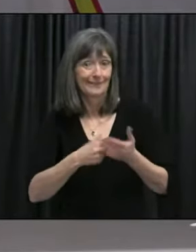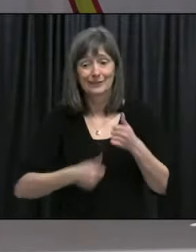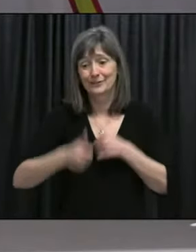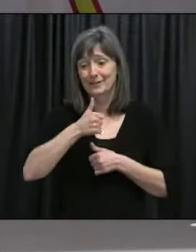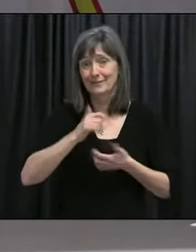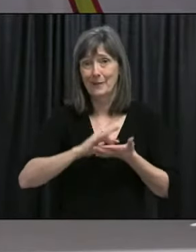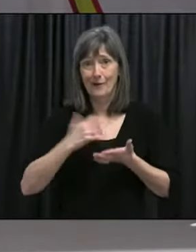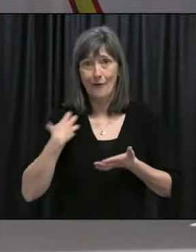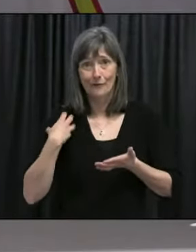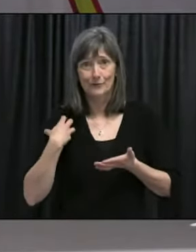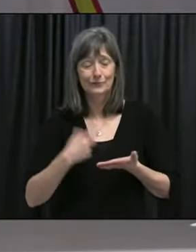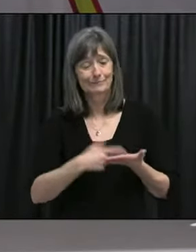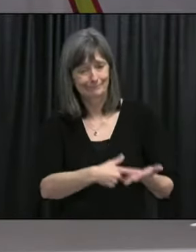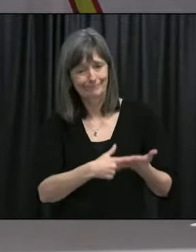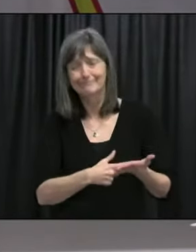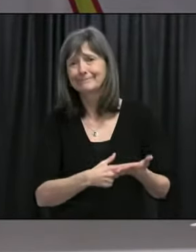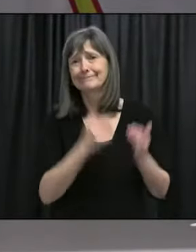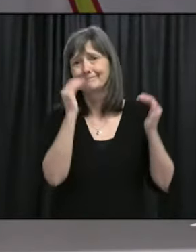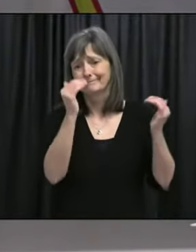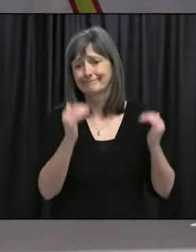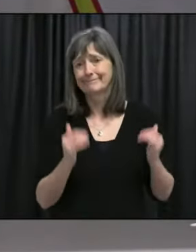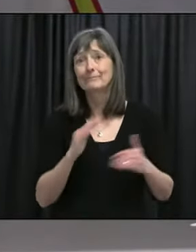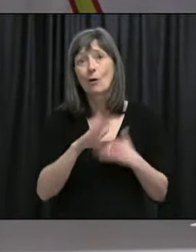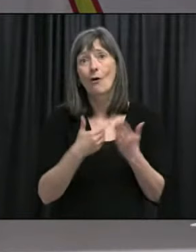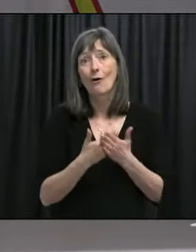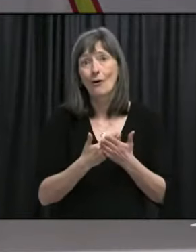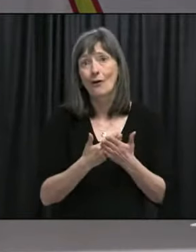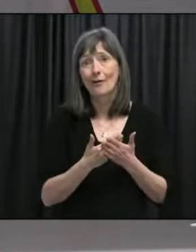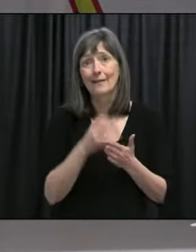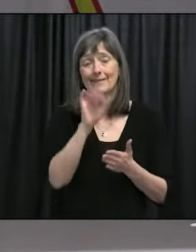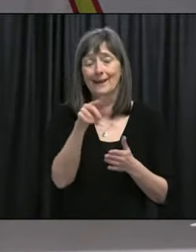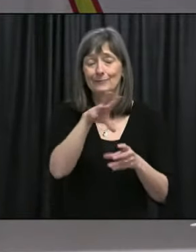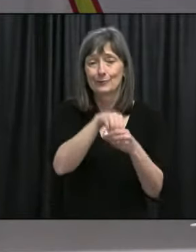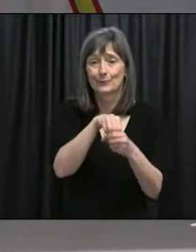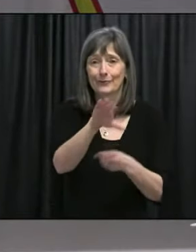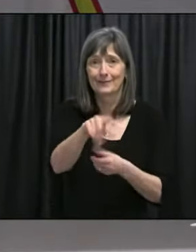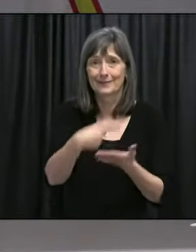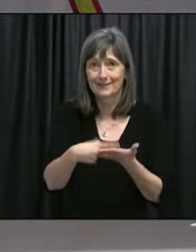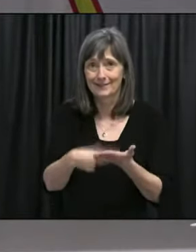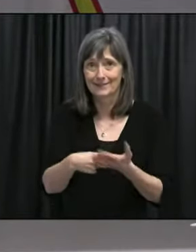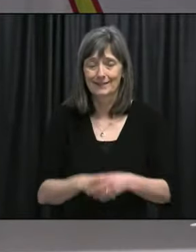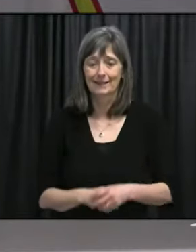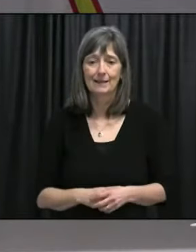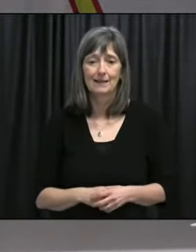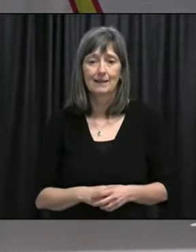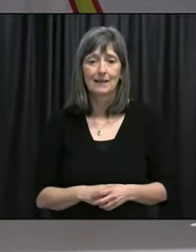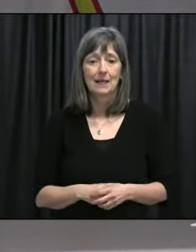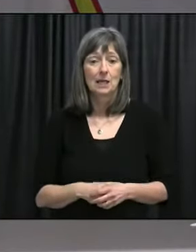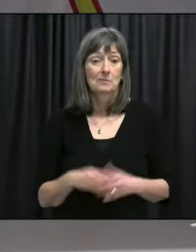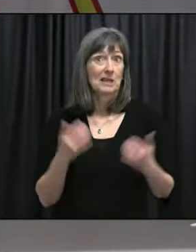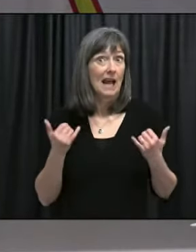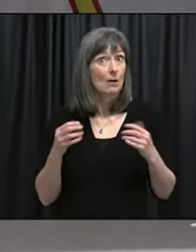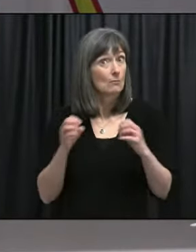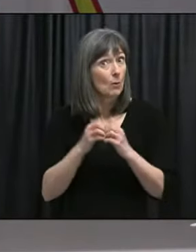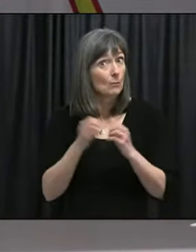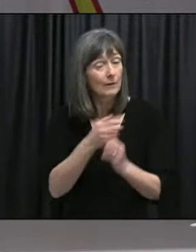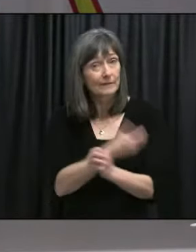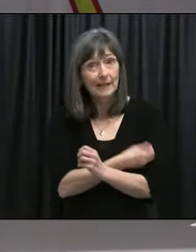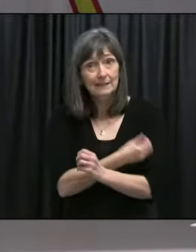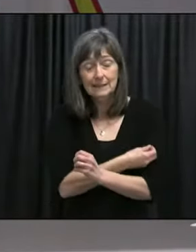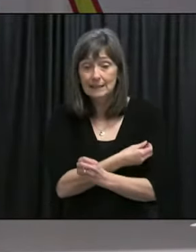officer's tables as well. Um, but, uh, as vaccines continue to, uh, get in arms, uh,